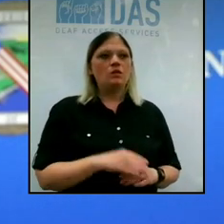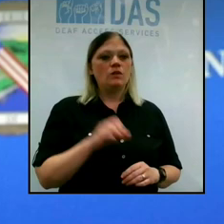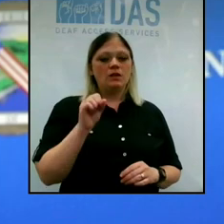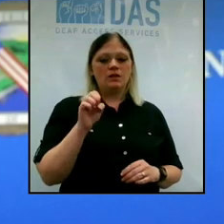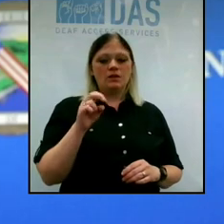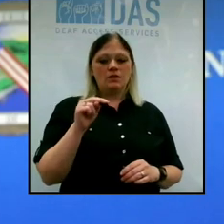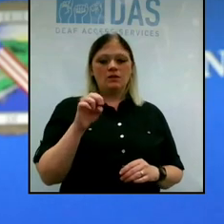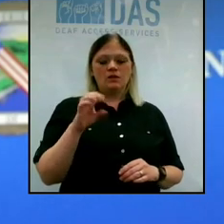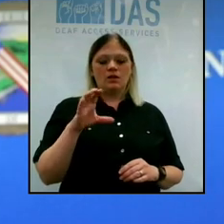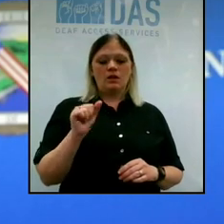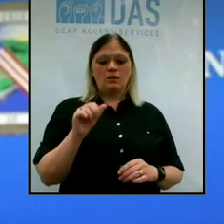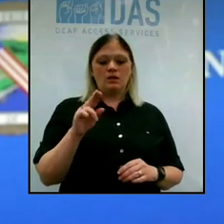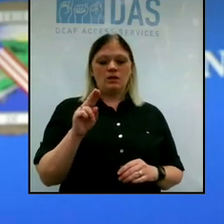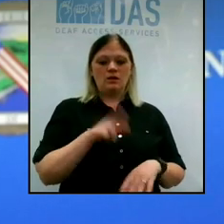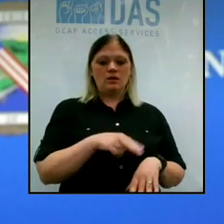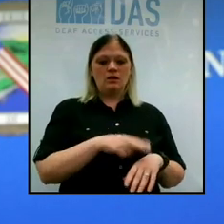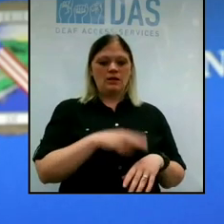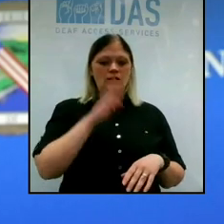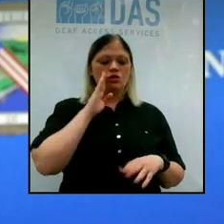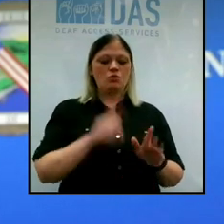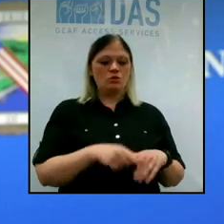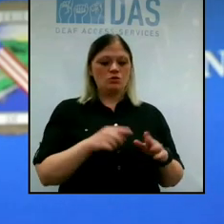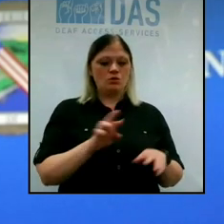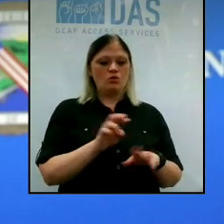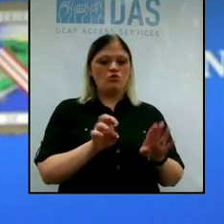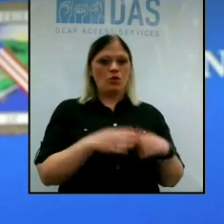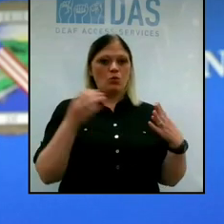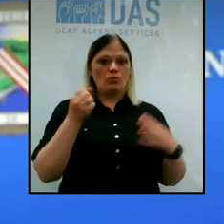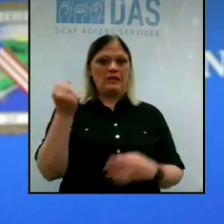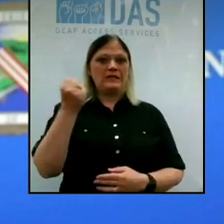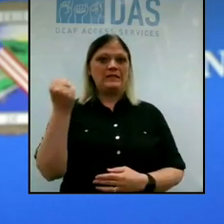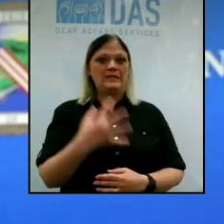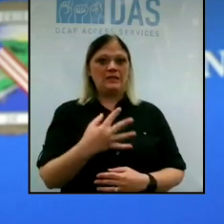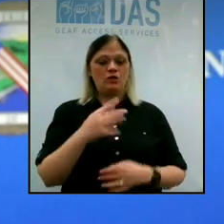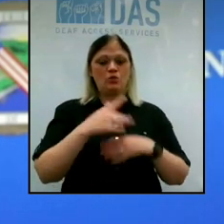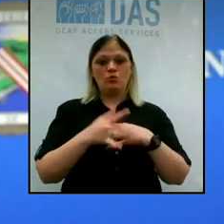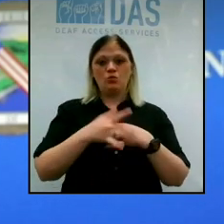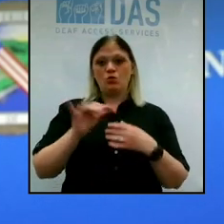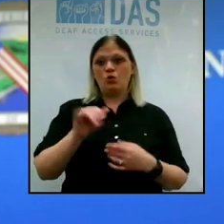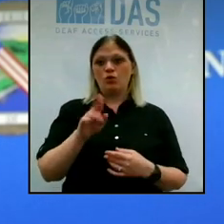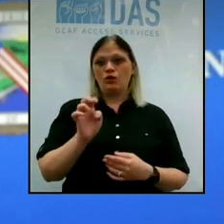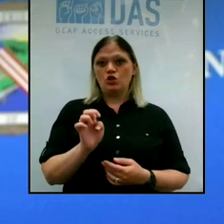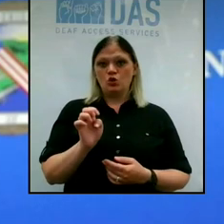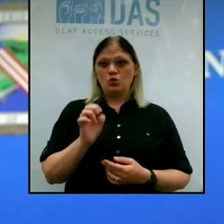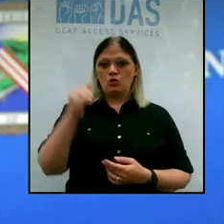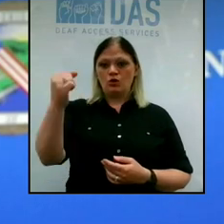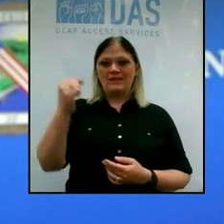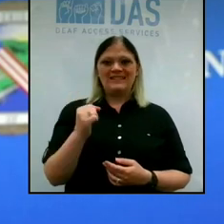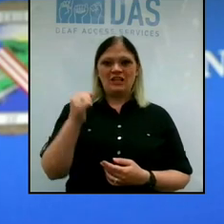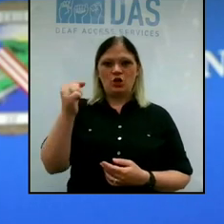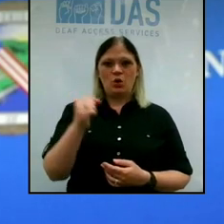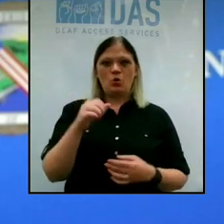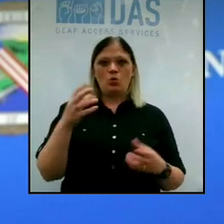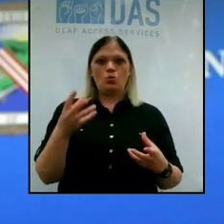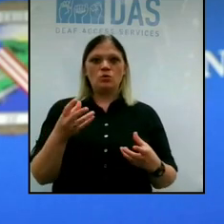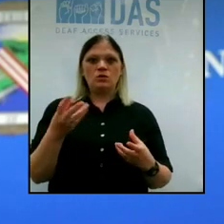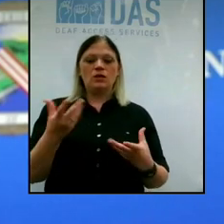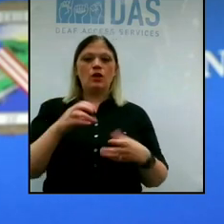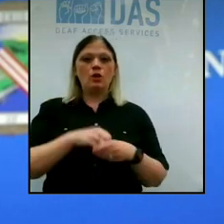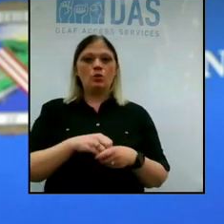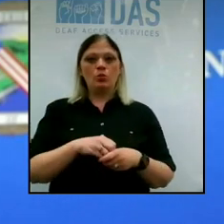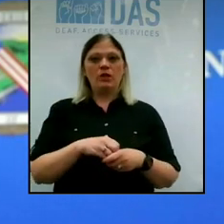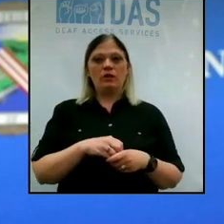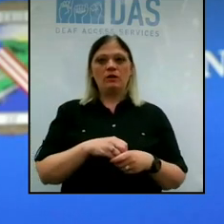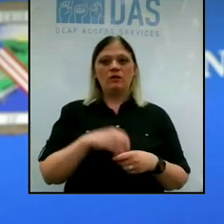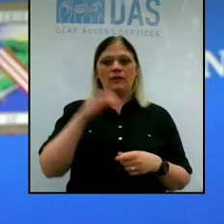Nation announced it's going to begin facing and reopening its casinos in early June, including the Seneca Buffalo Creek Casino, as well as the